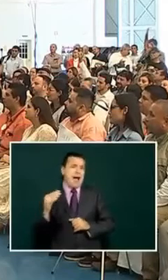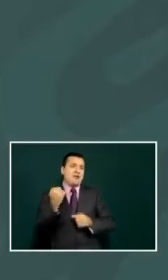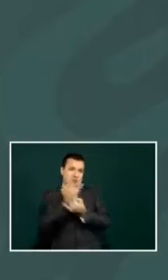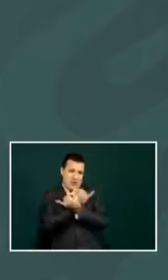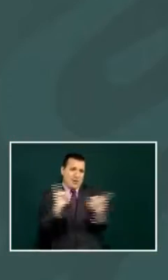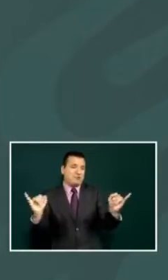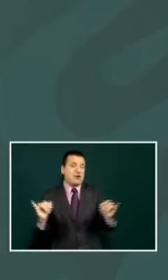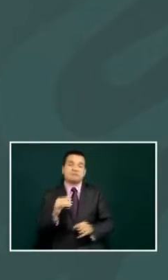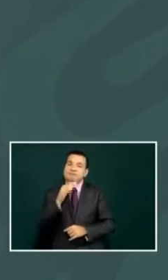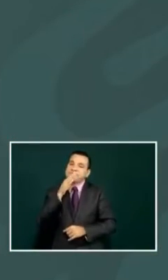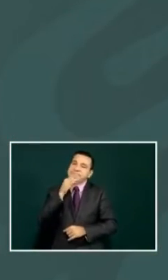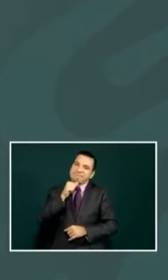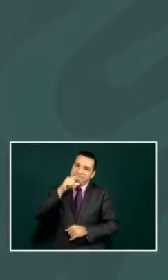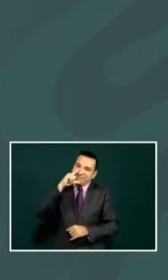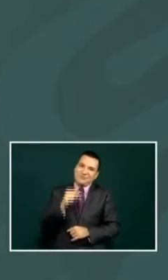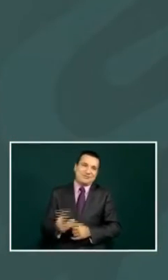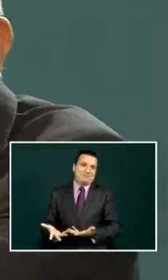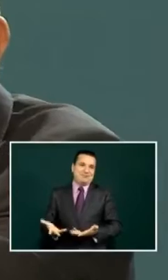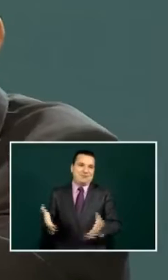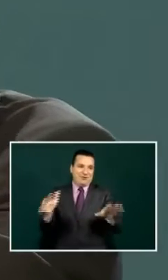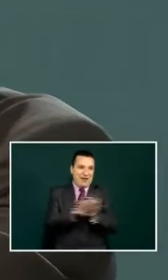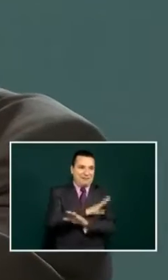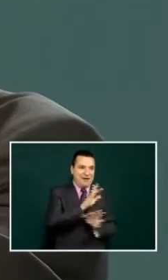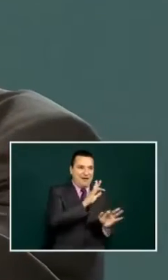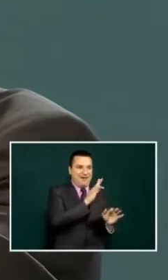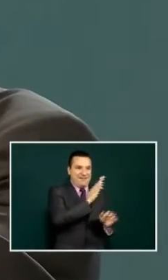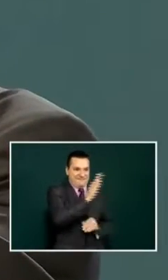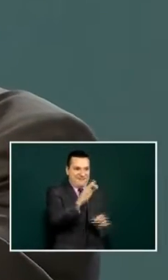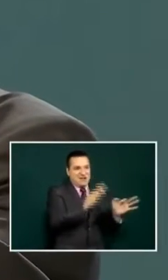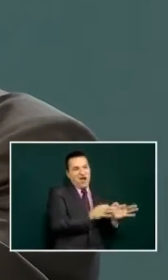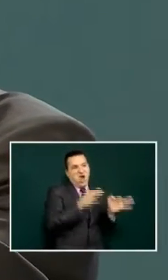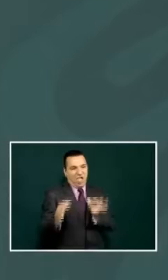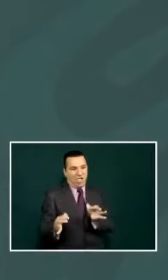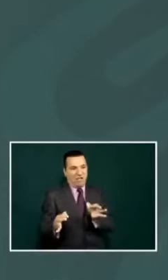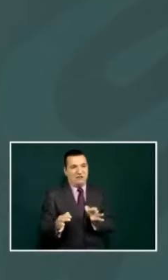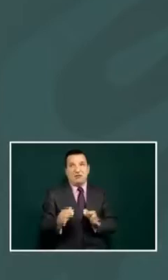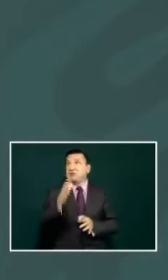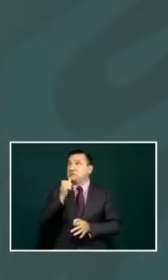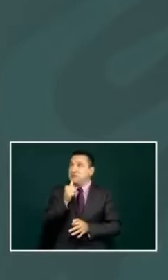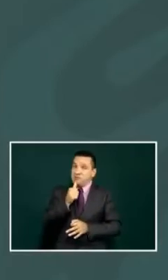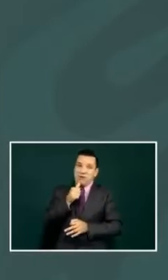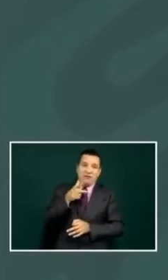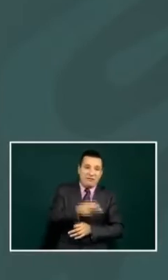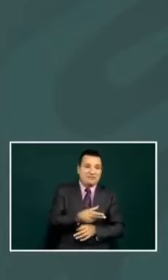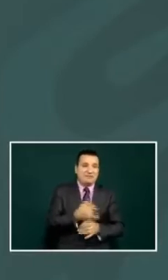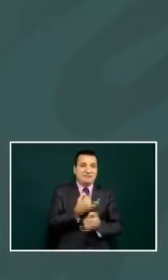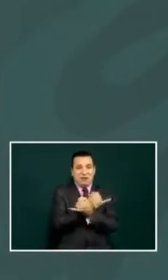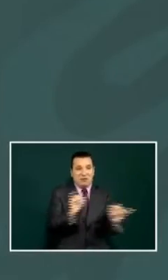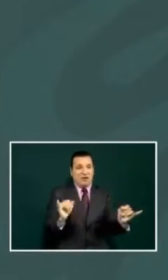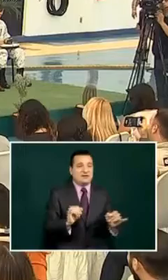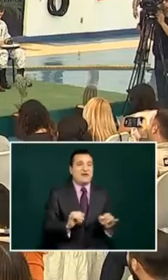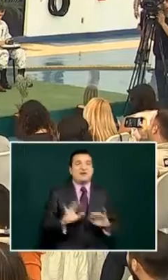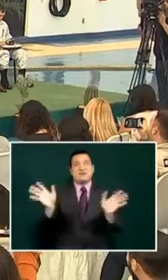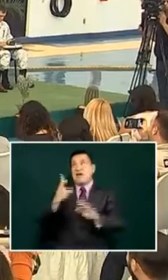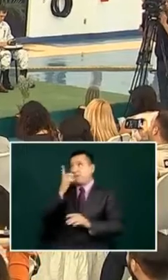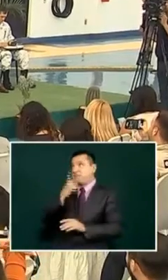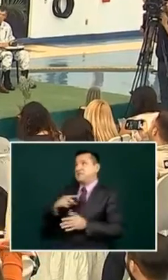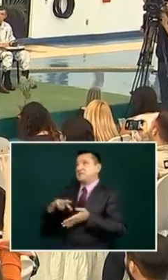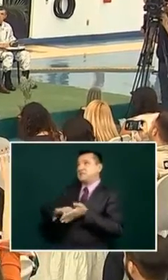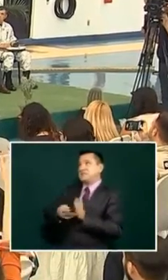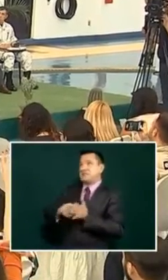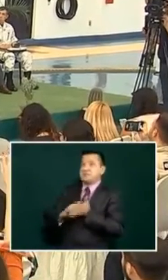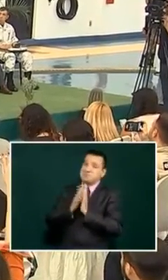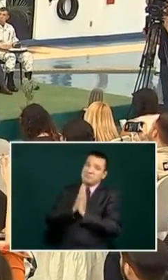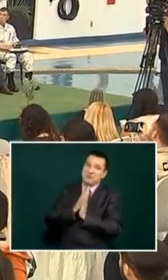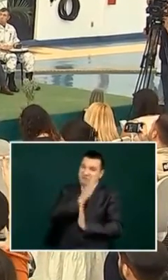and they couldn't and then we got a new date and again no so now the engineer